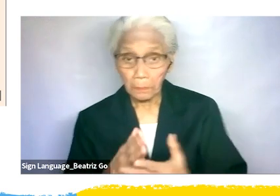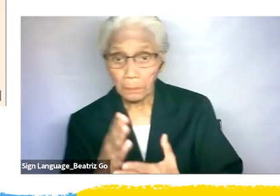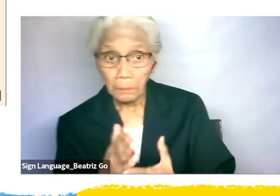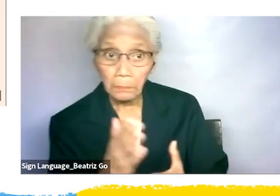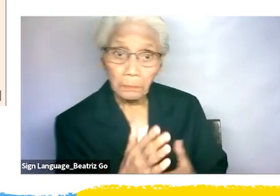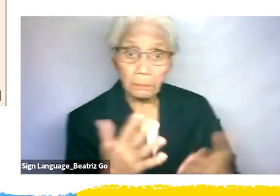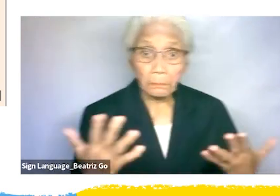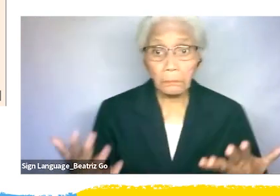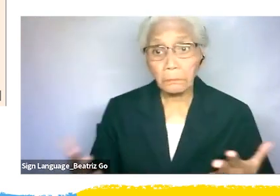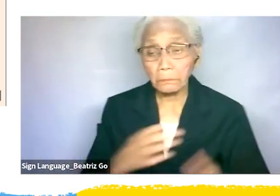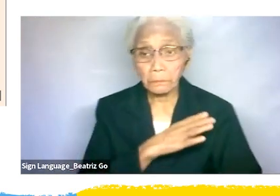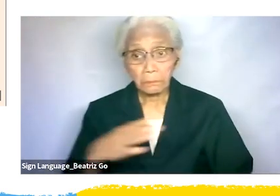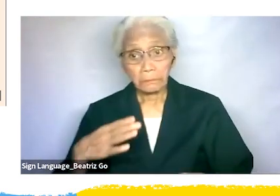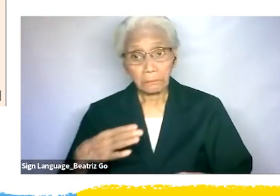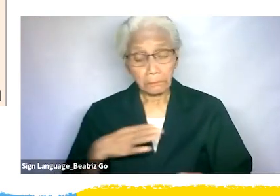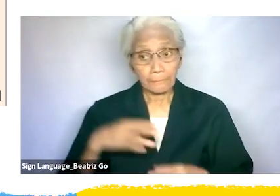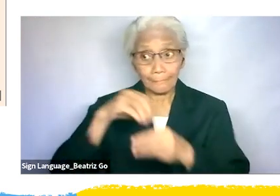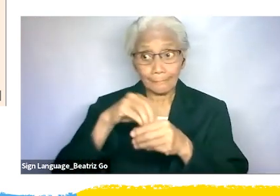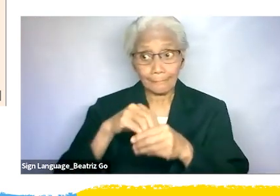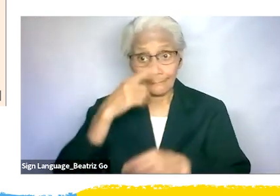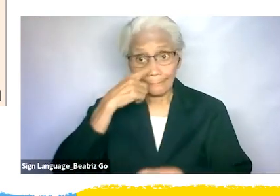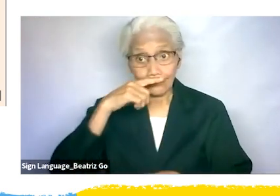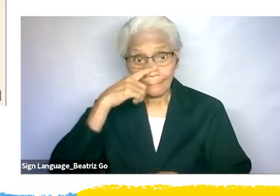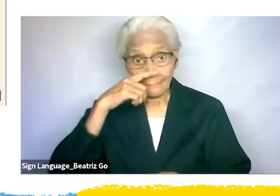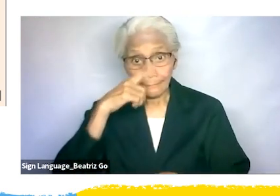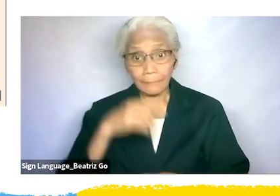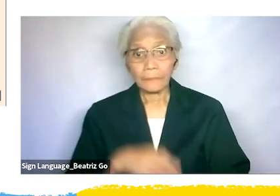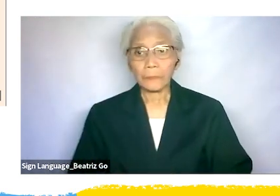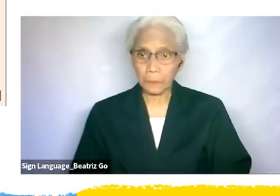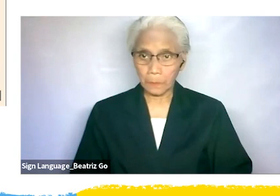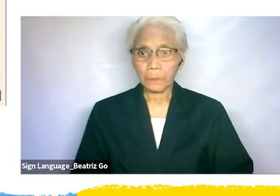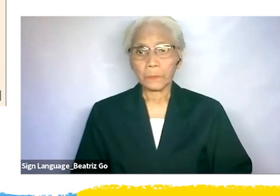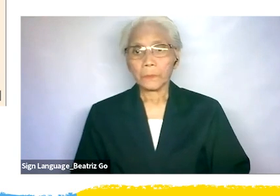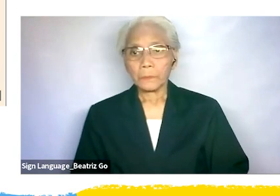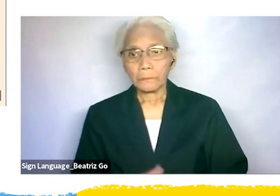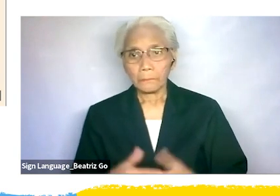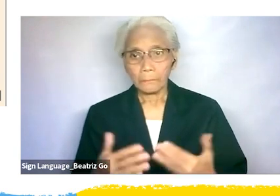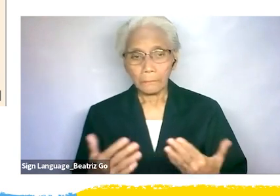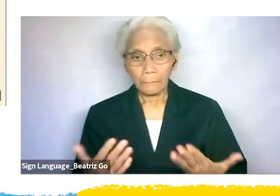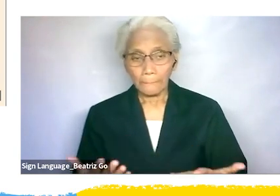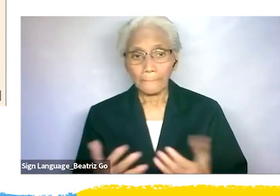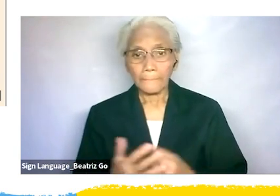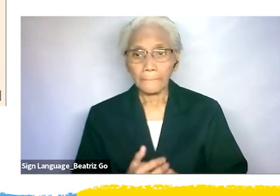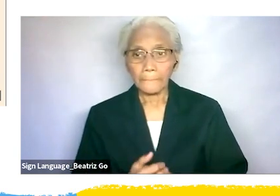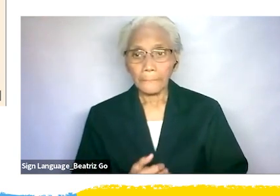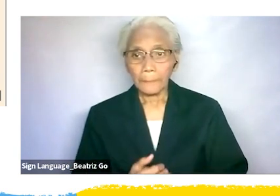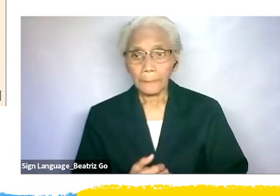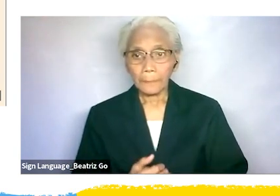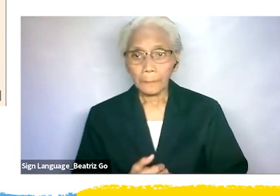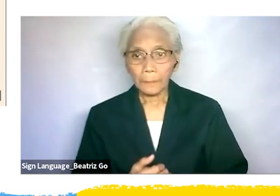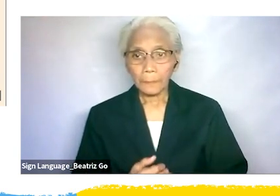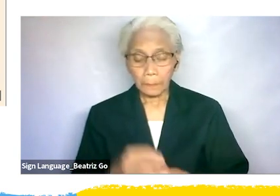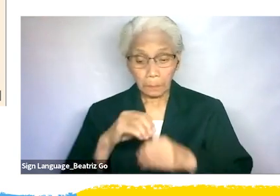rights commission of Thailand I will call NHRCT pays crucial roles in promote in